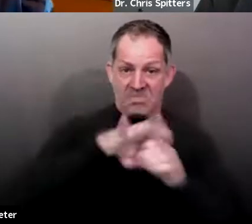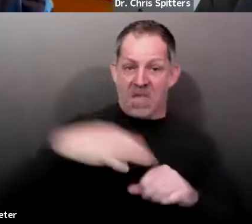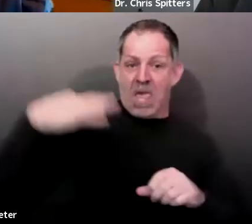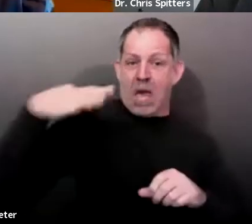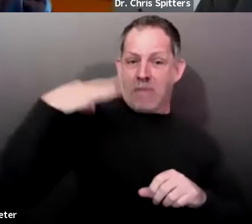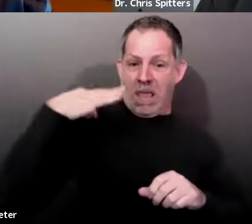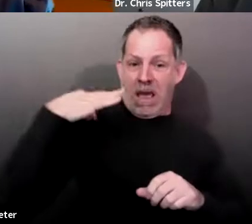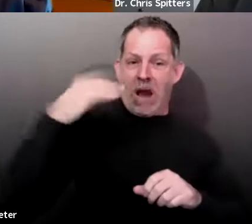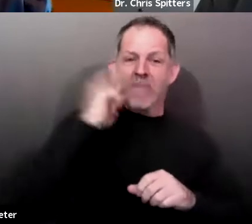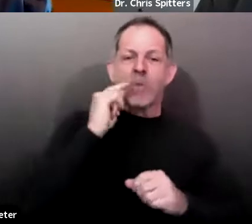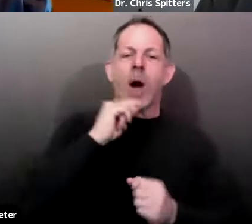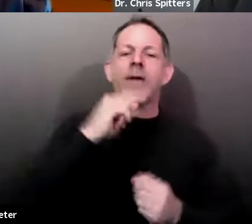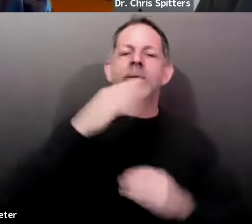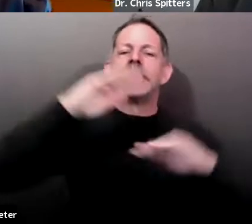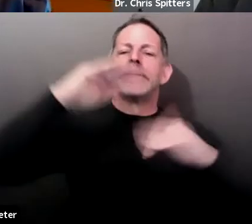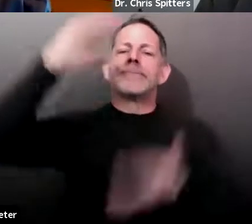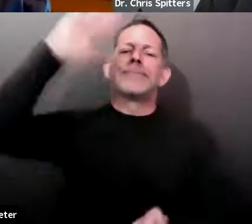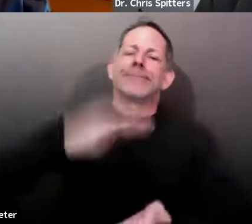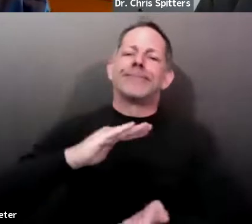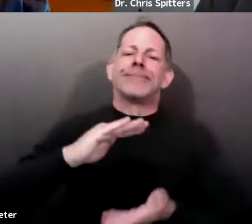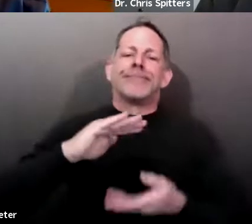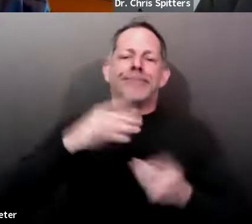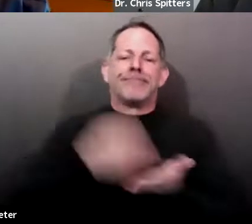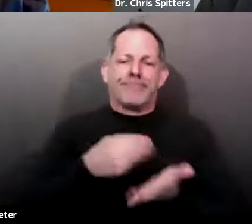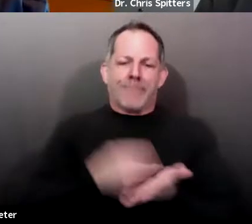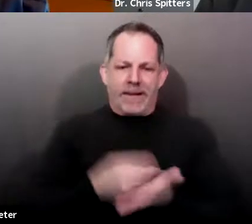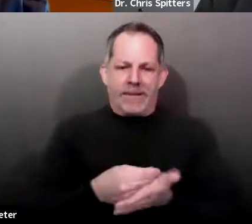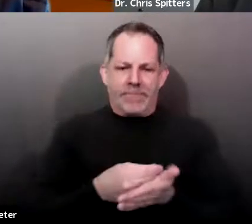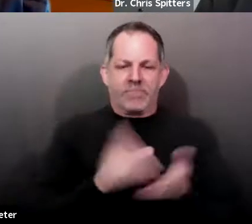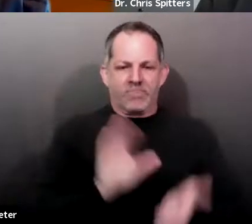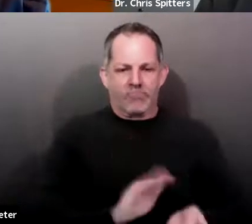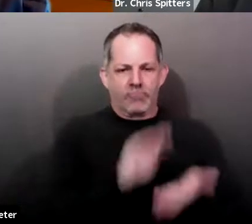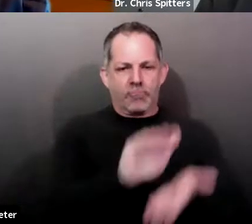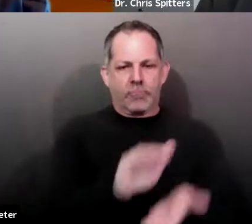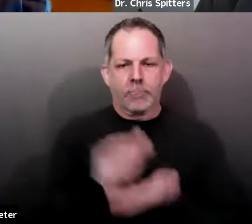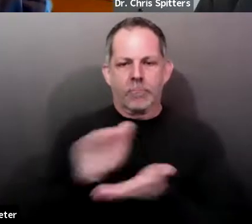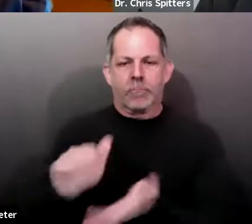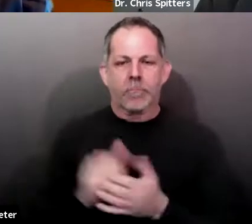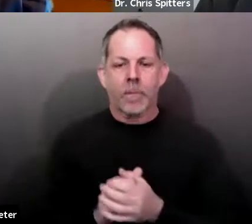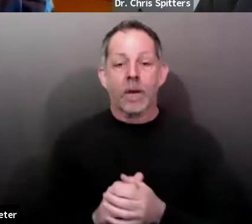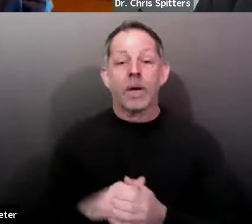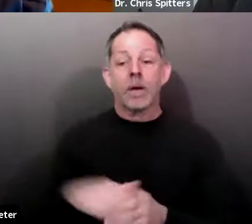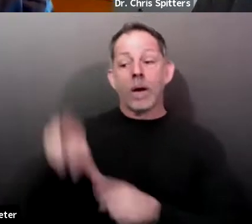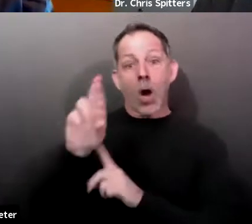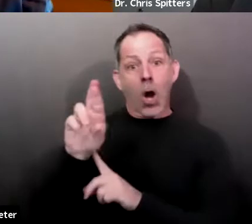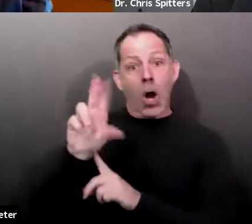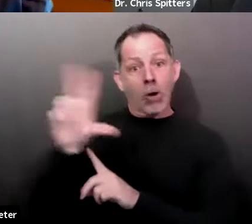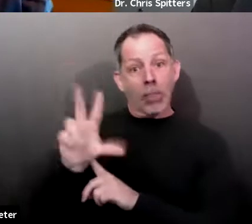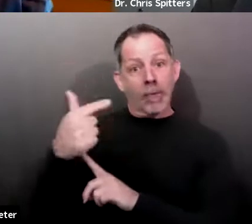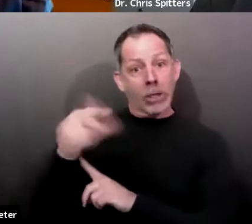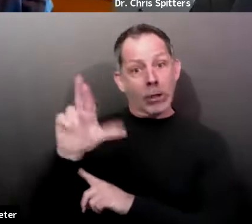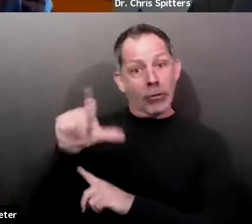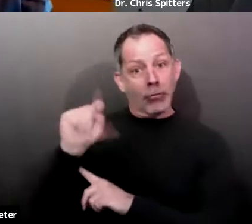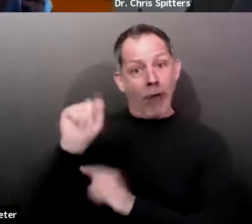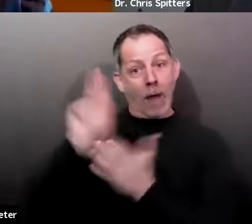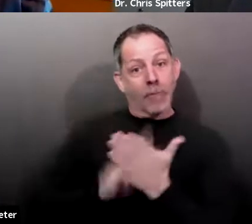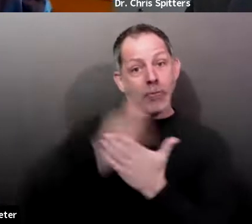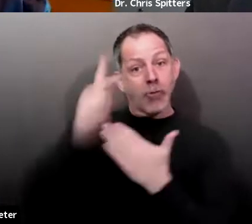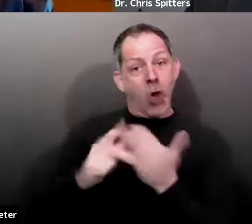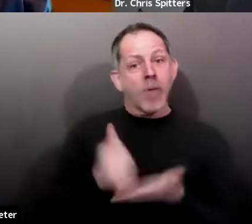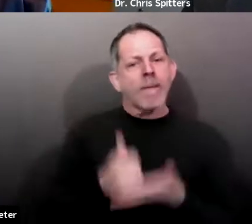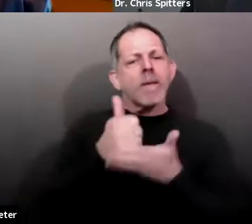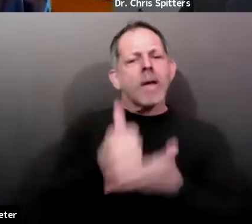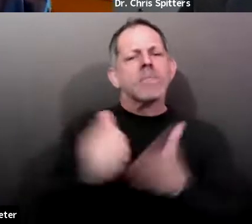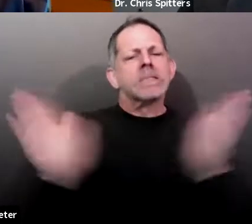R3. And that R3 grants program is helping businesses impacted by the pandemic with direct grants.